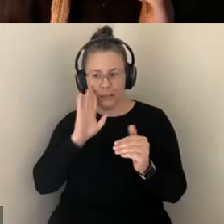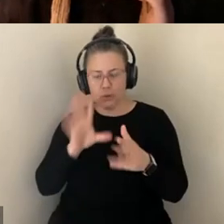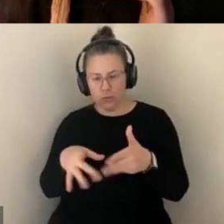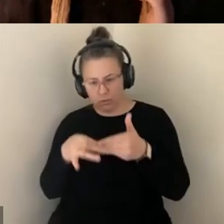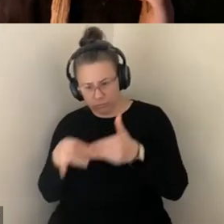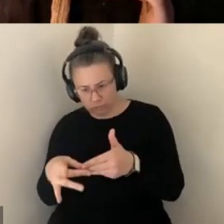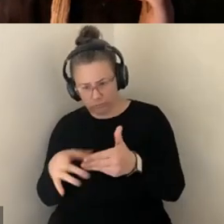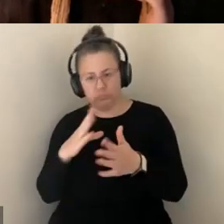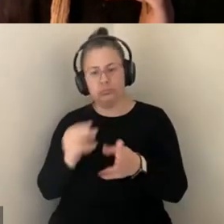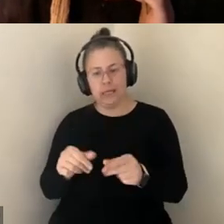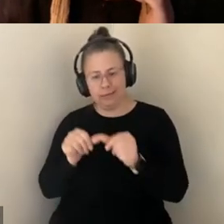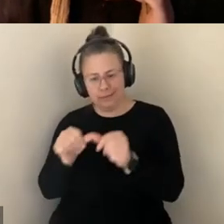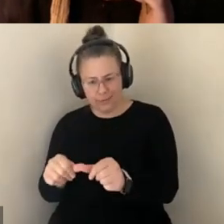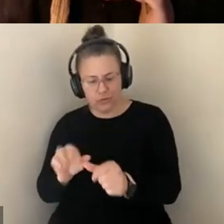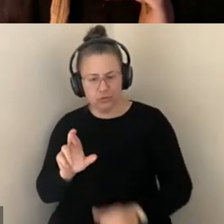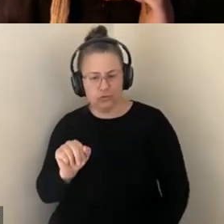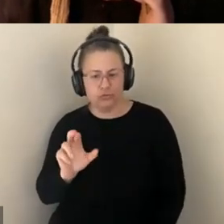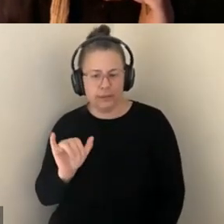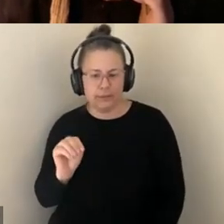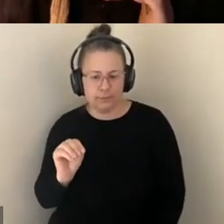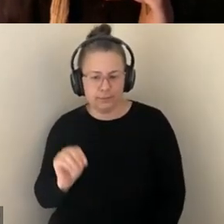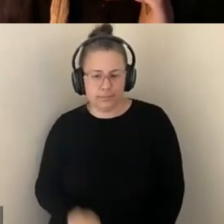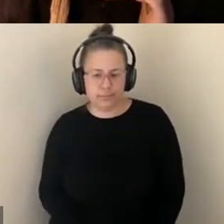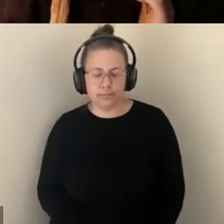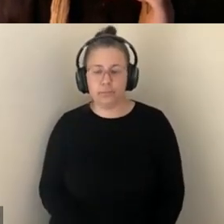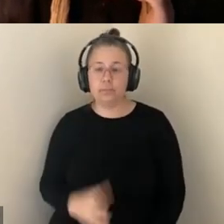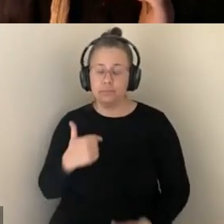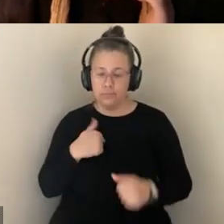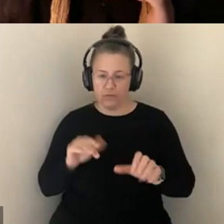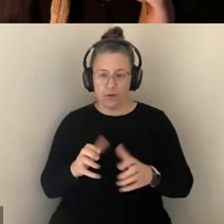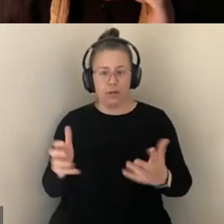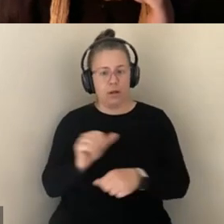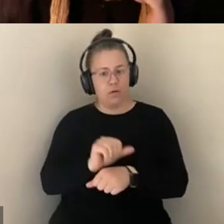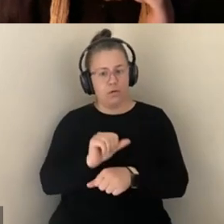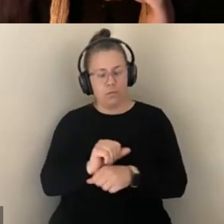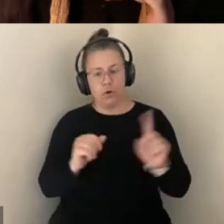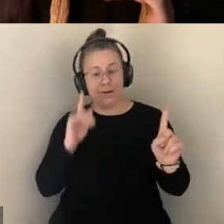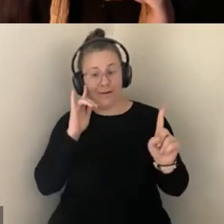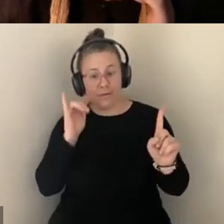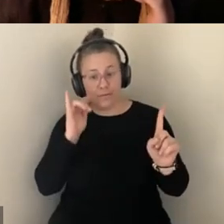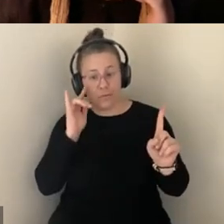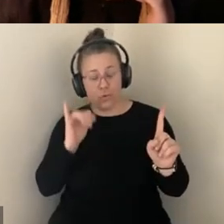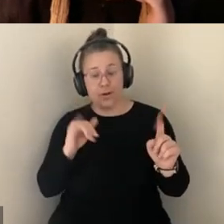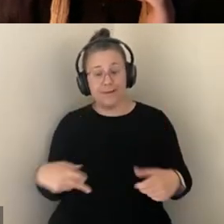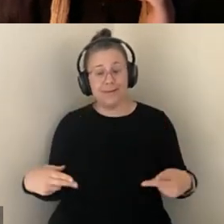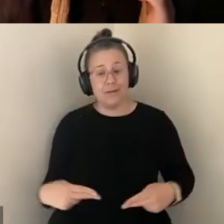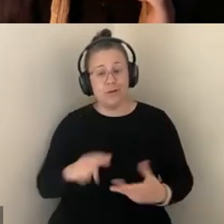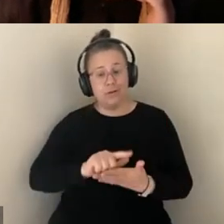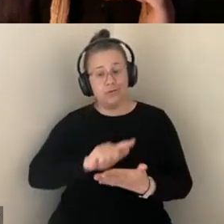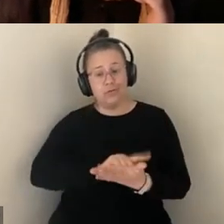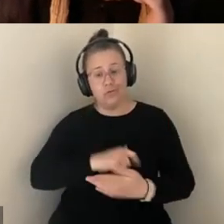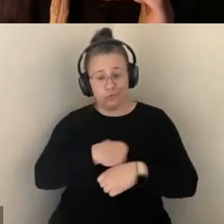DONE EXTENSIVE WORK ON THAT IN THE CONTEXT OF CALIFORNIA, SHOWING HOW STERILIZATION LAWS THAT WERE FRAMED THROUGH DISABILITY